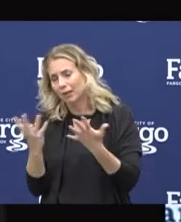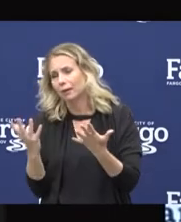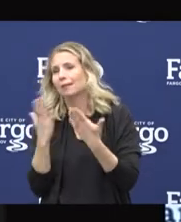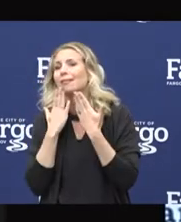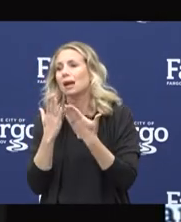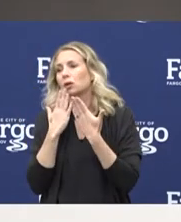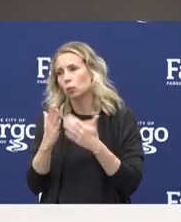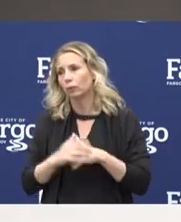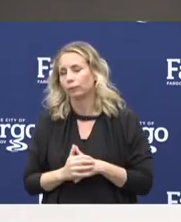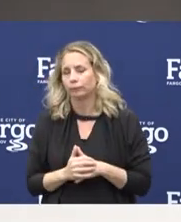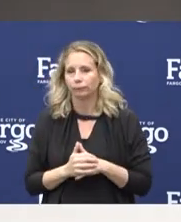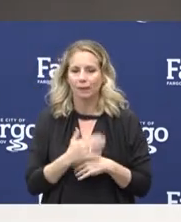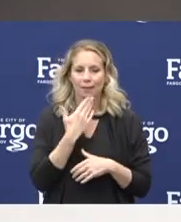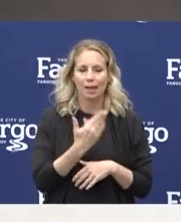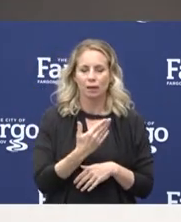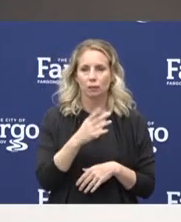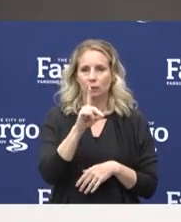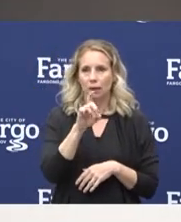Desi.